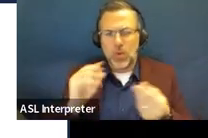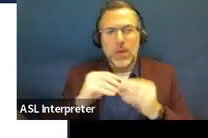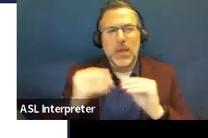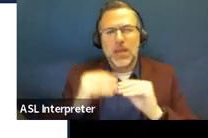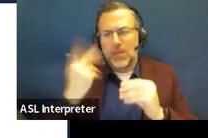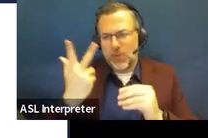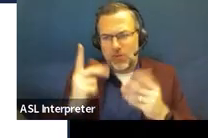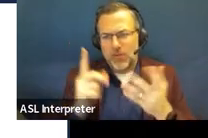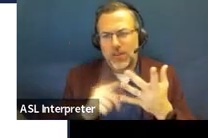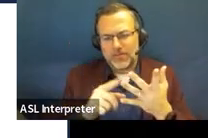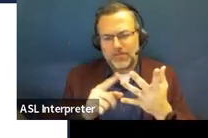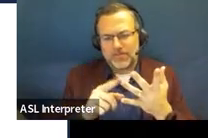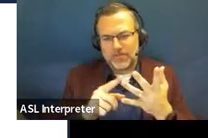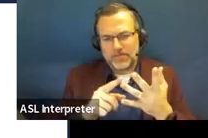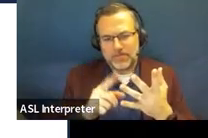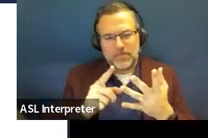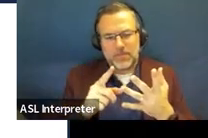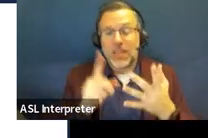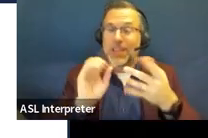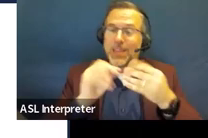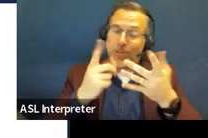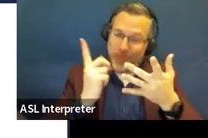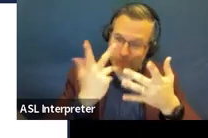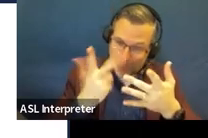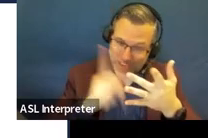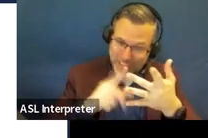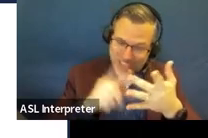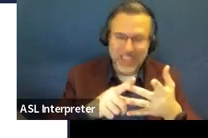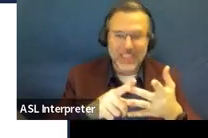being those modifications and accommodations.